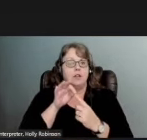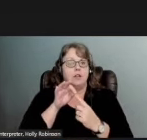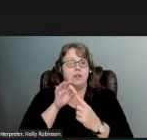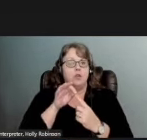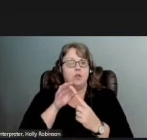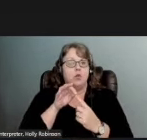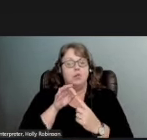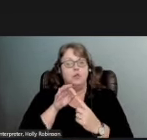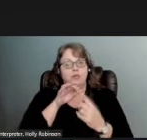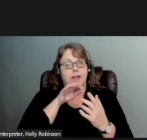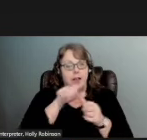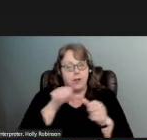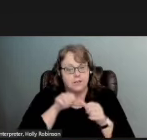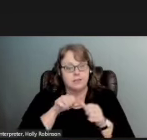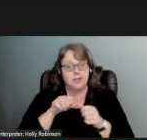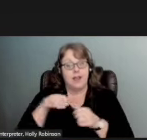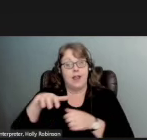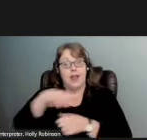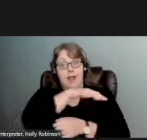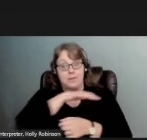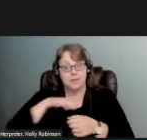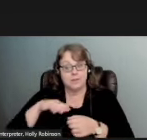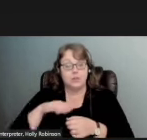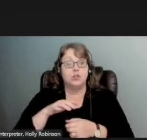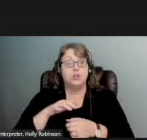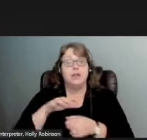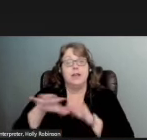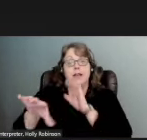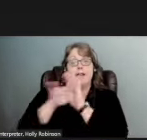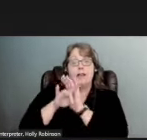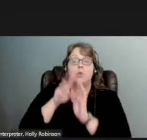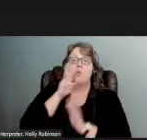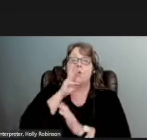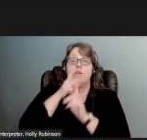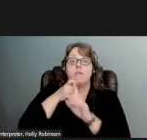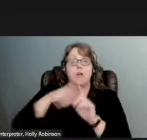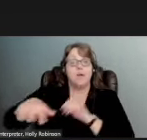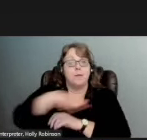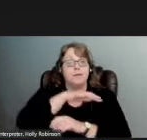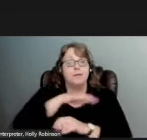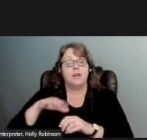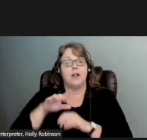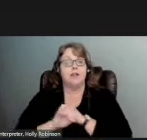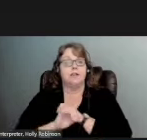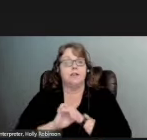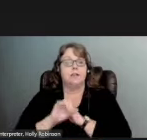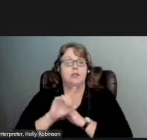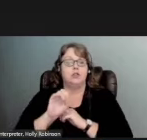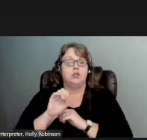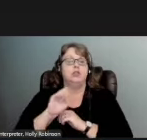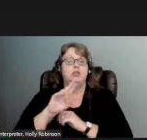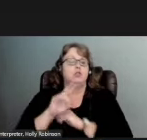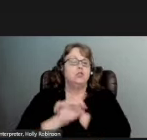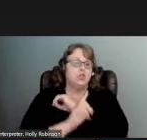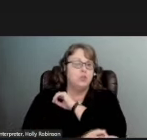studies are the atmosphere capturing drinking water from the atmosphere and sewage sludge recovering metals nutrients and energy.